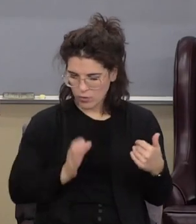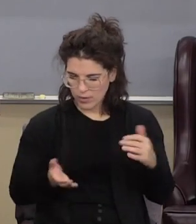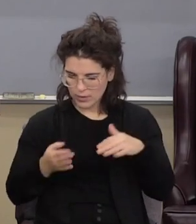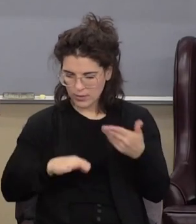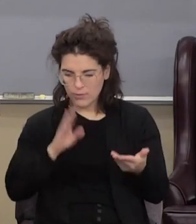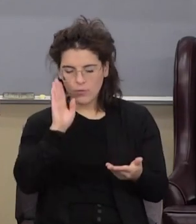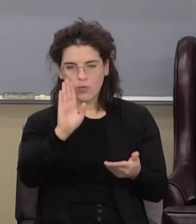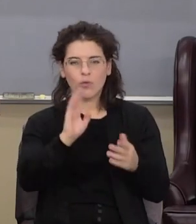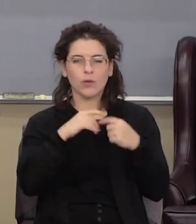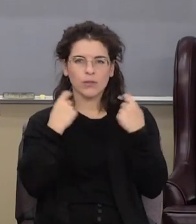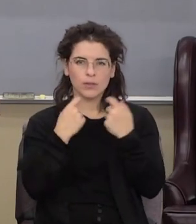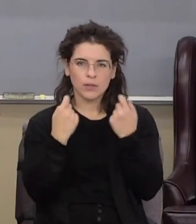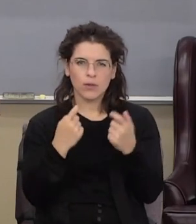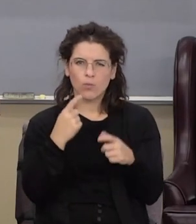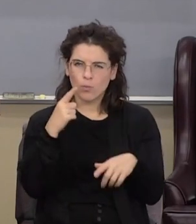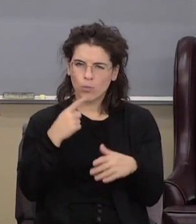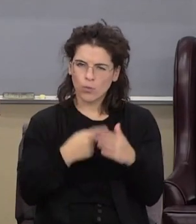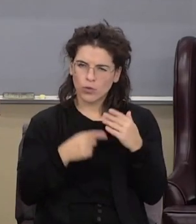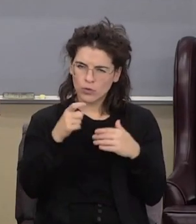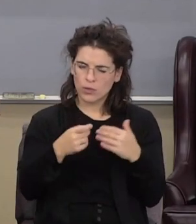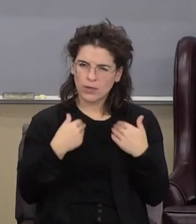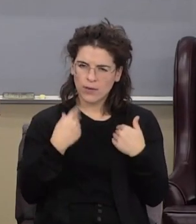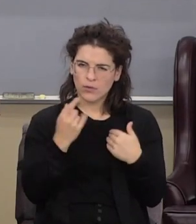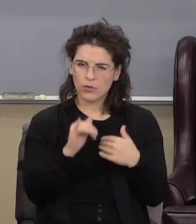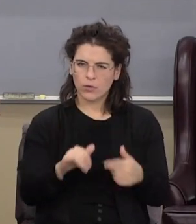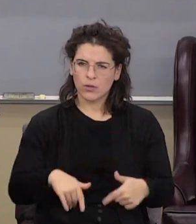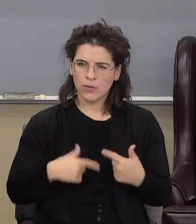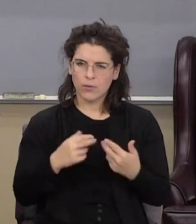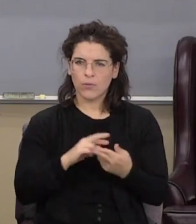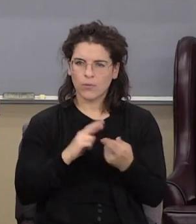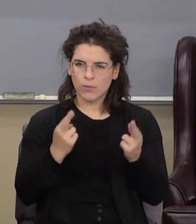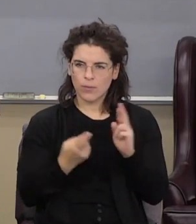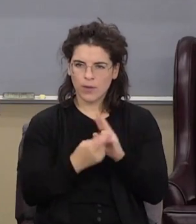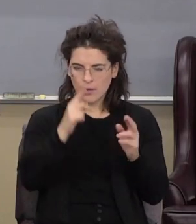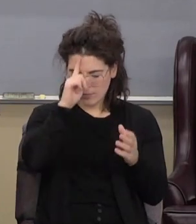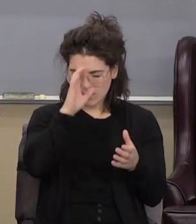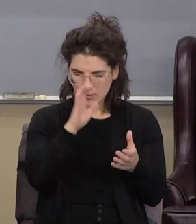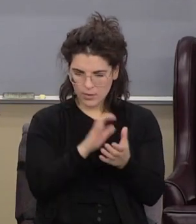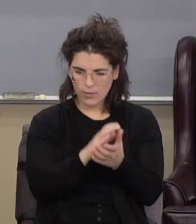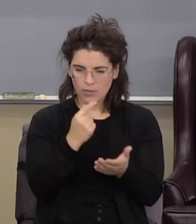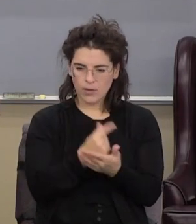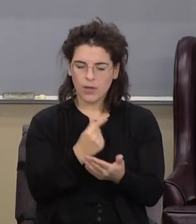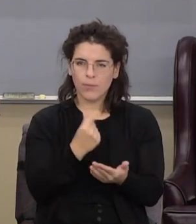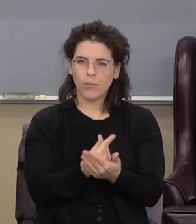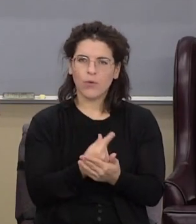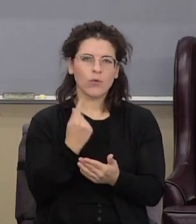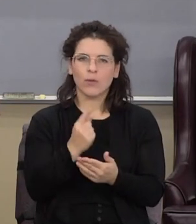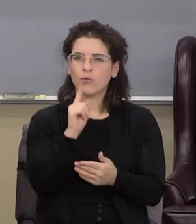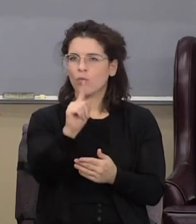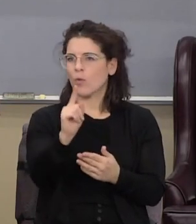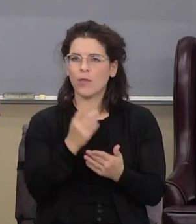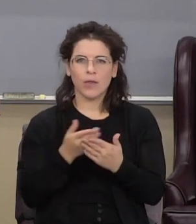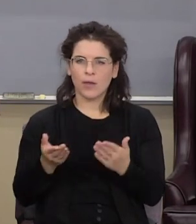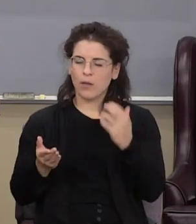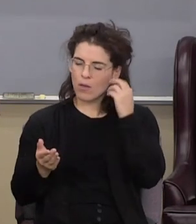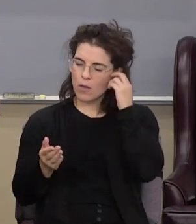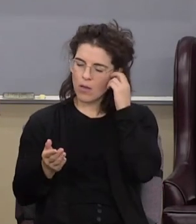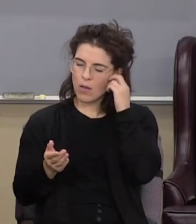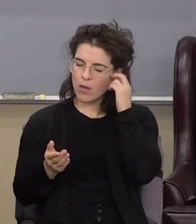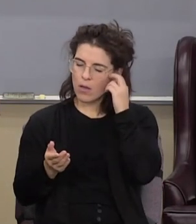your sins, and what do you need to have eternal life? Repent and believe the gospel. And then it says, you only have to do one thing.